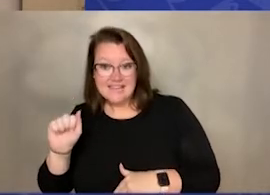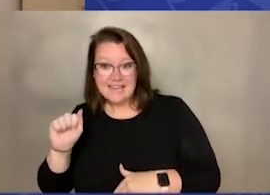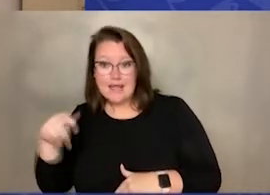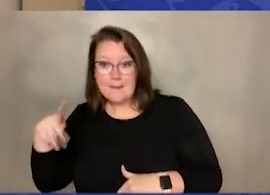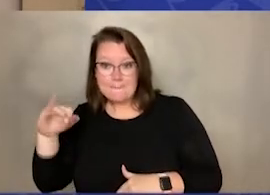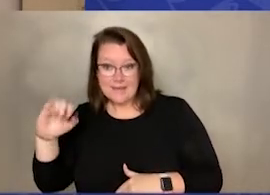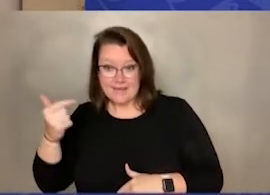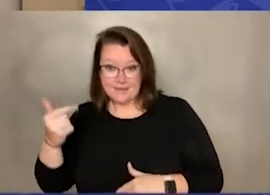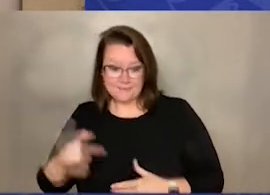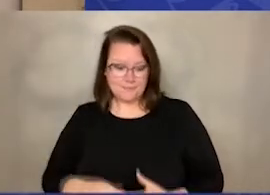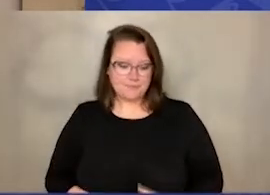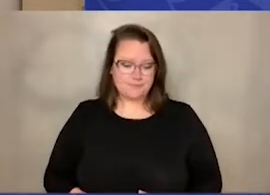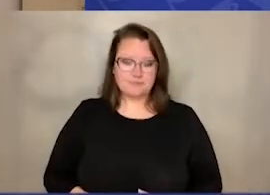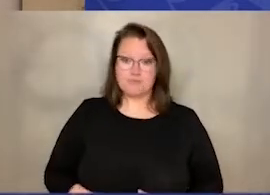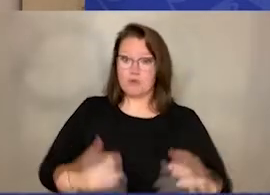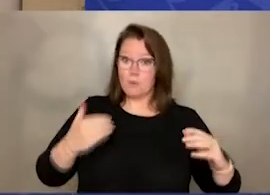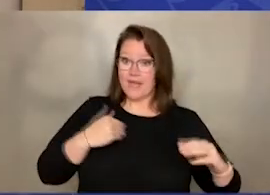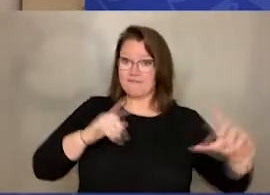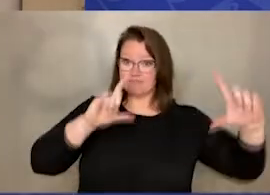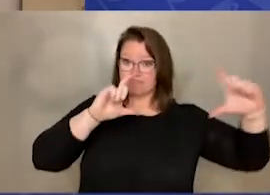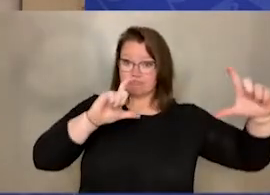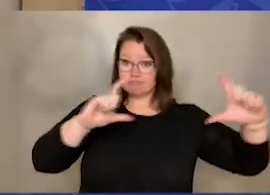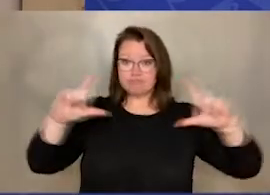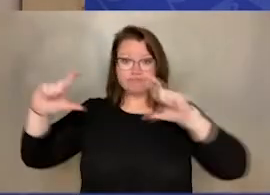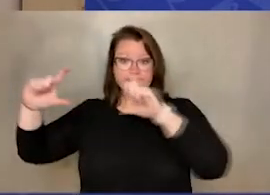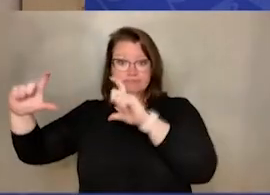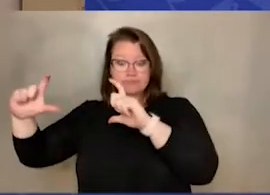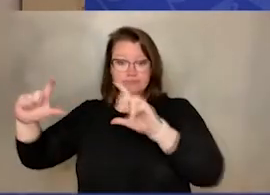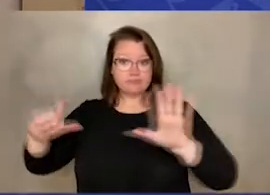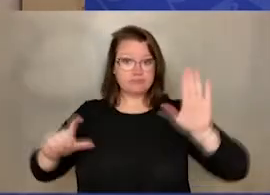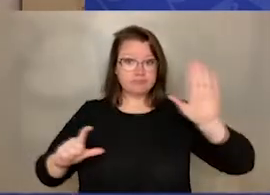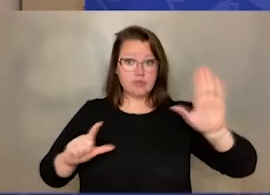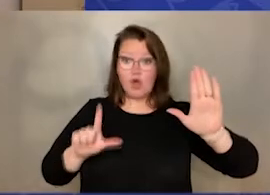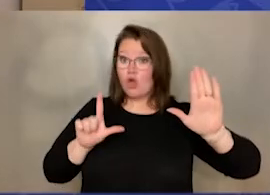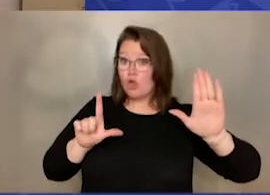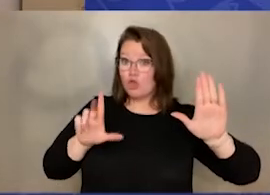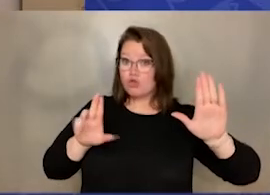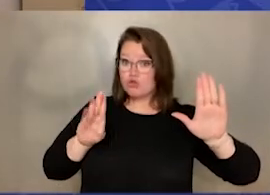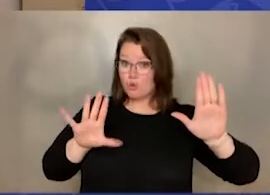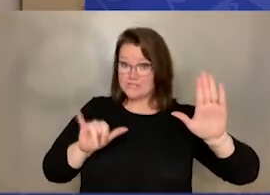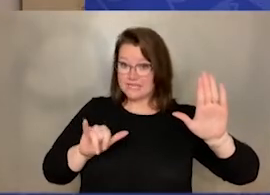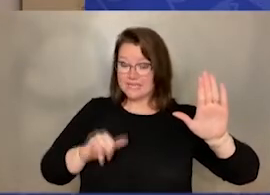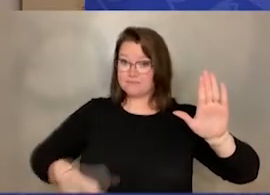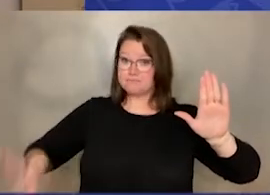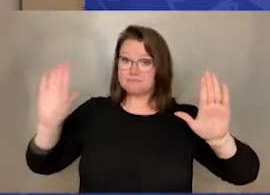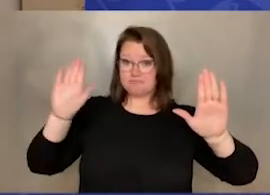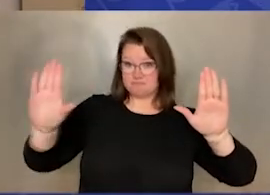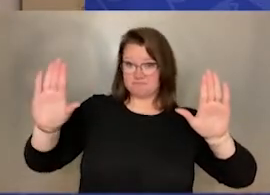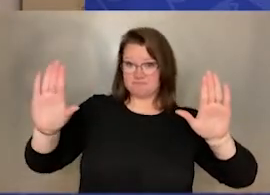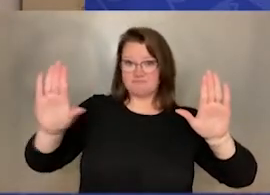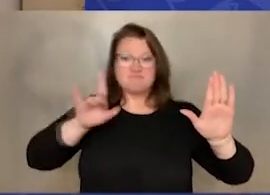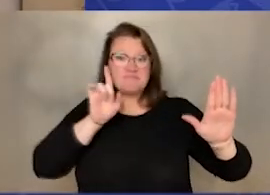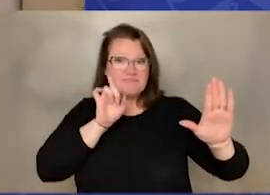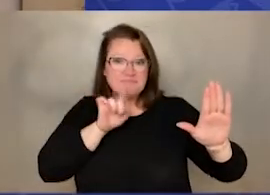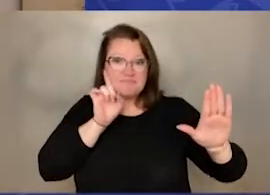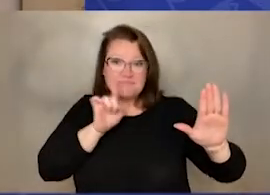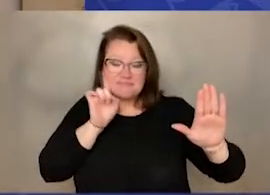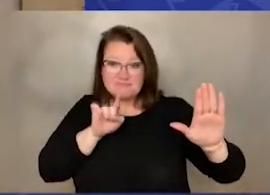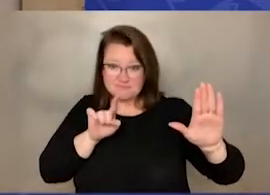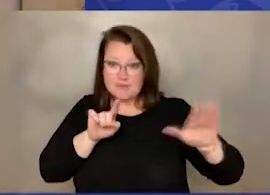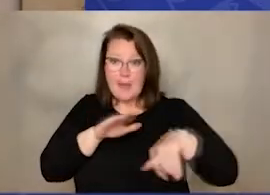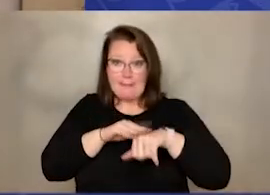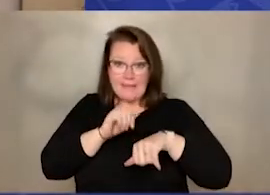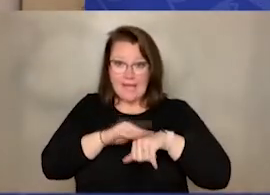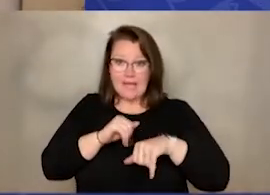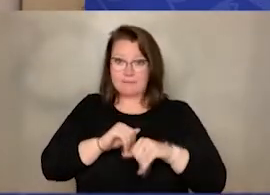side, we're going to write things about Lucy. On this side, we're going to write things about the stuffed guinea pig. And